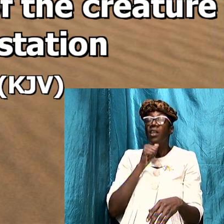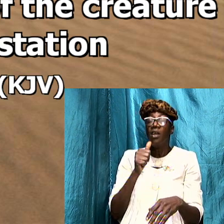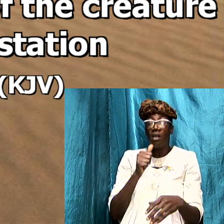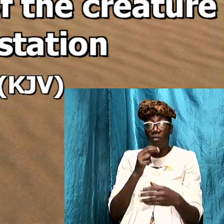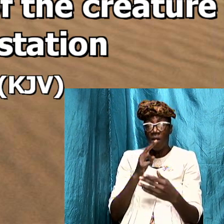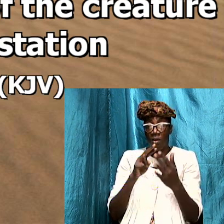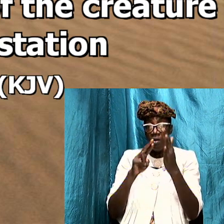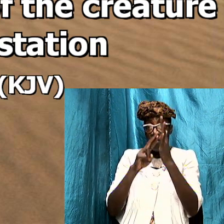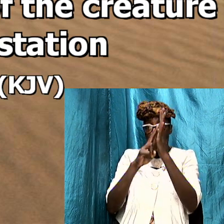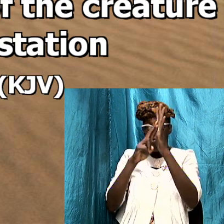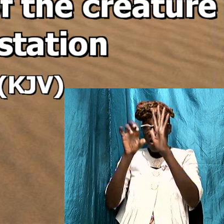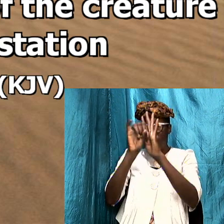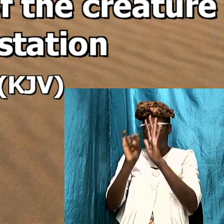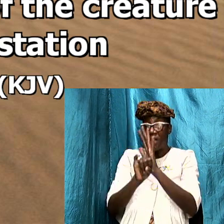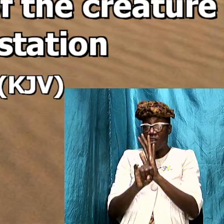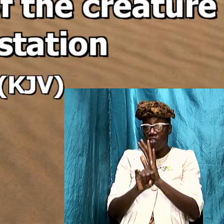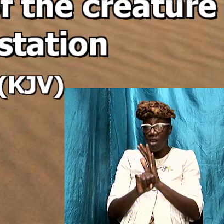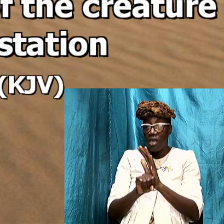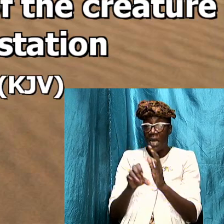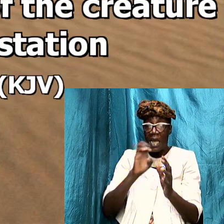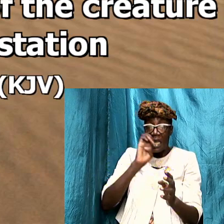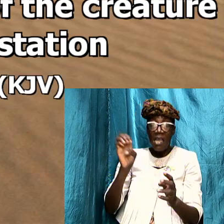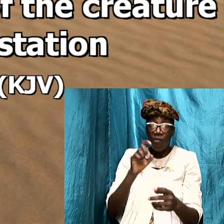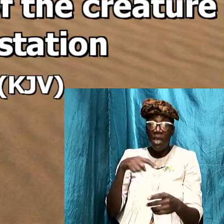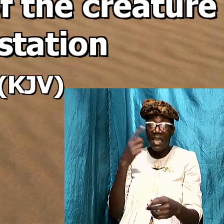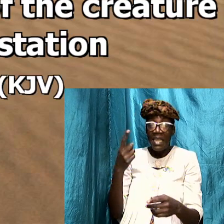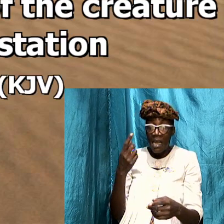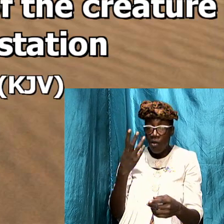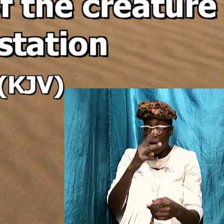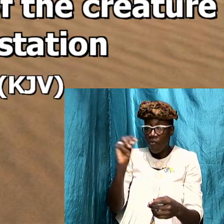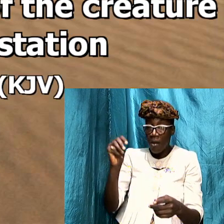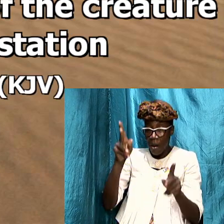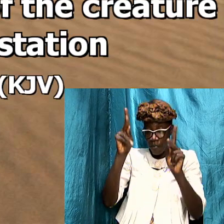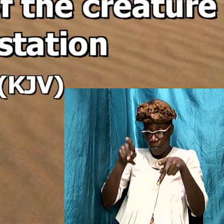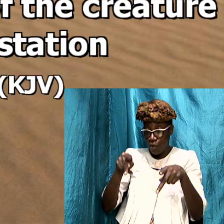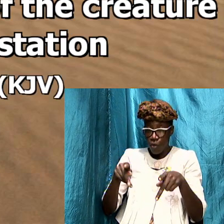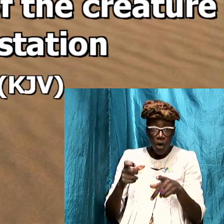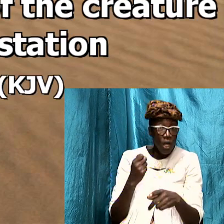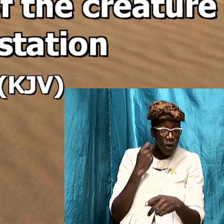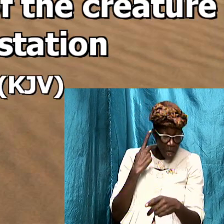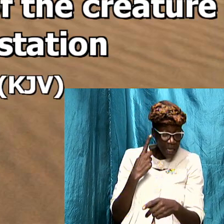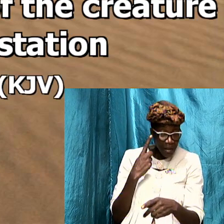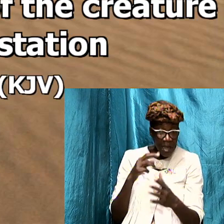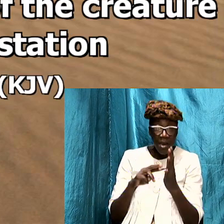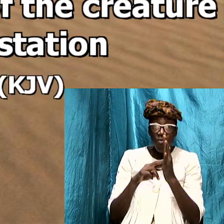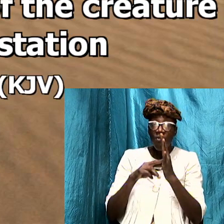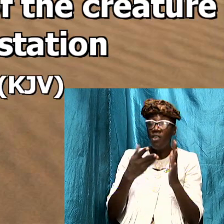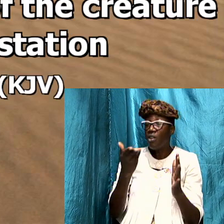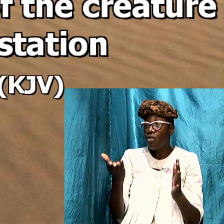about even though it tells us of them and puts us on guard and reveal them to us